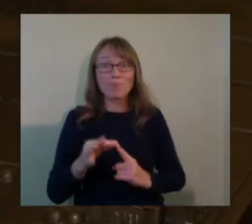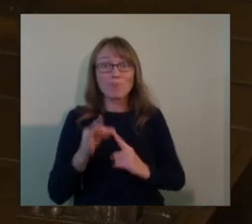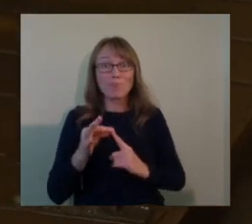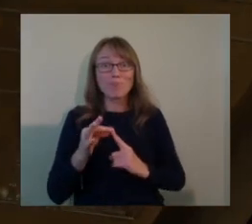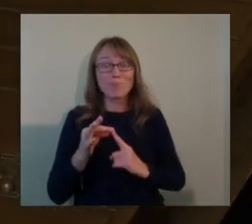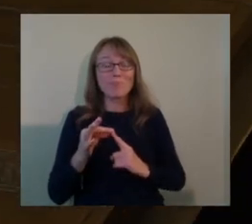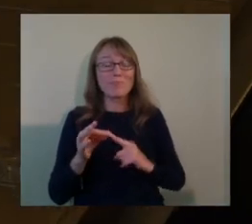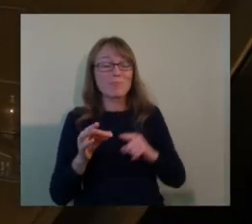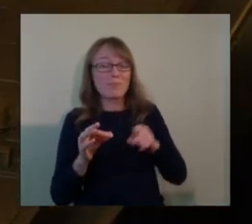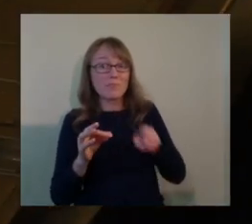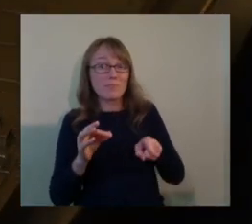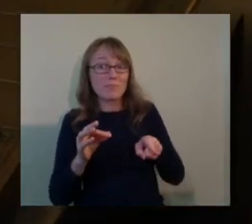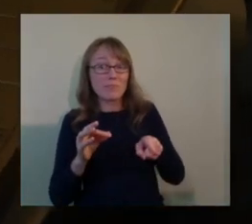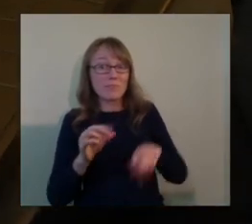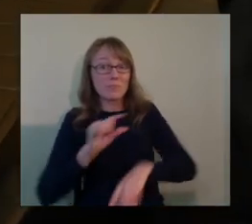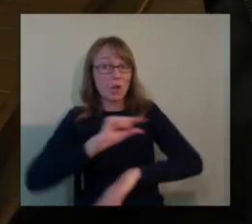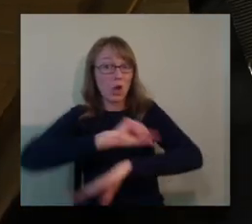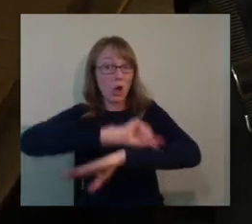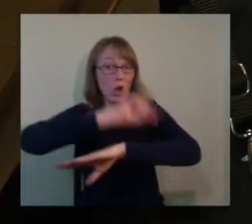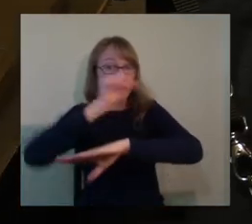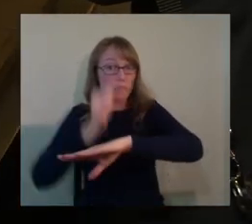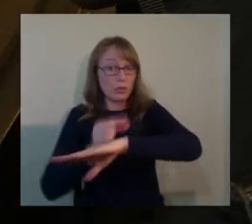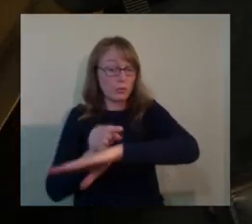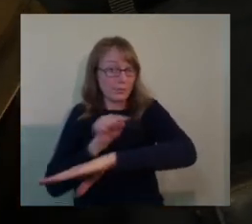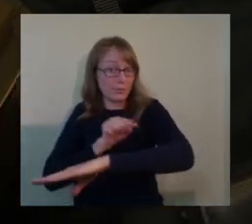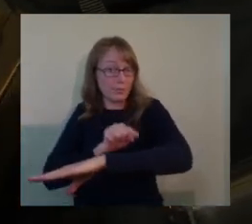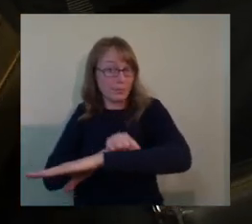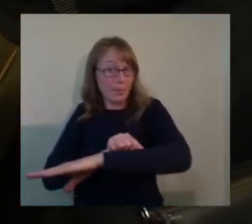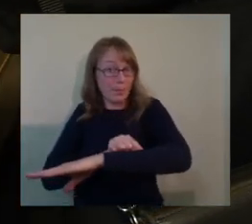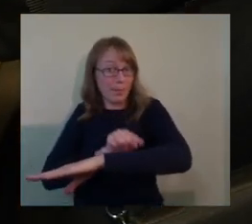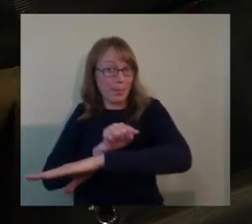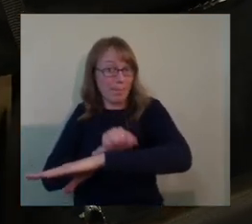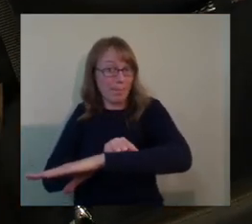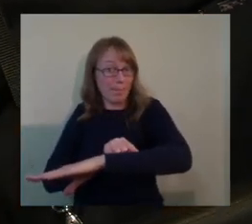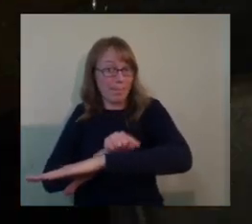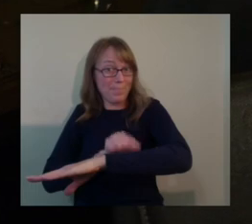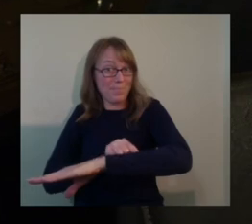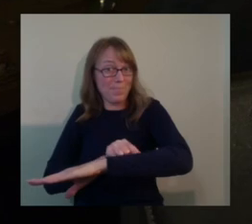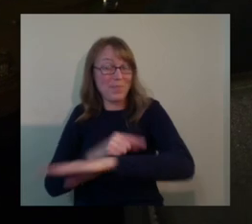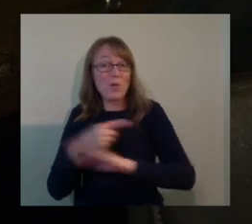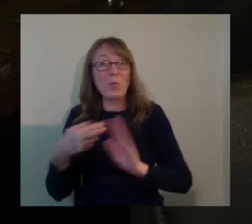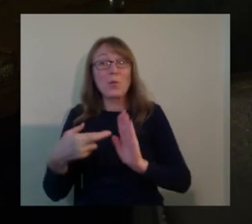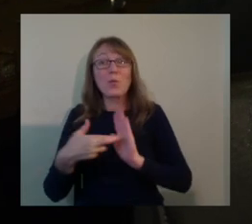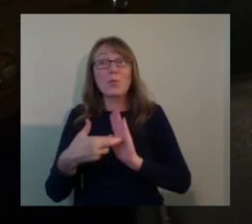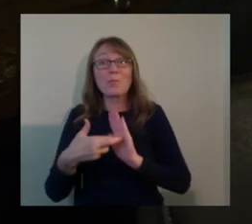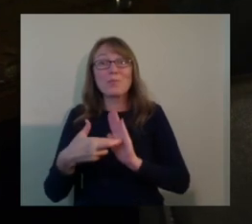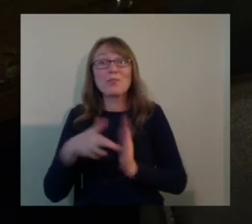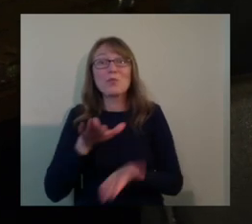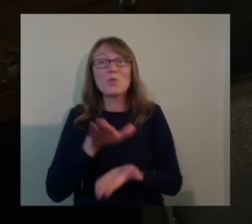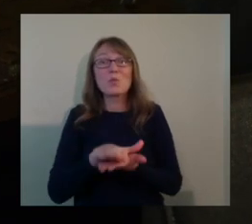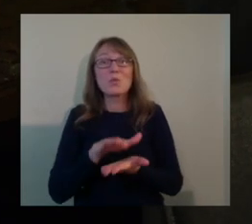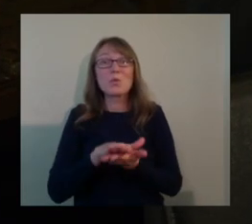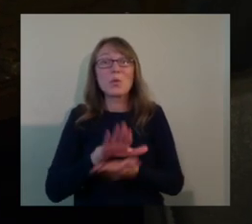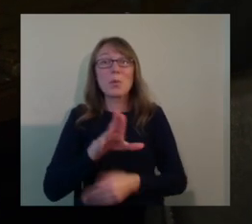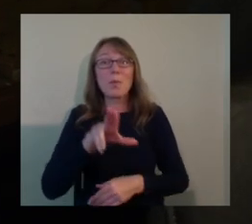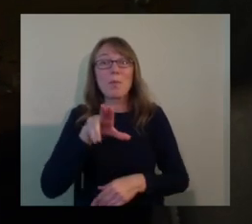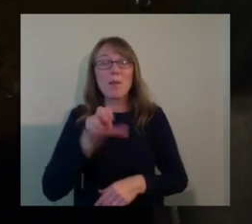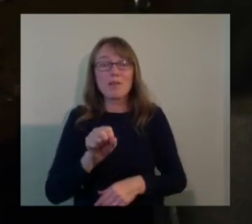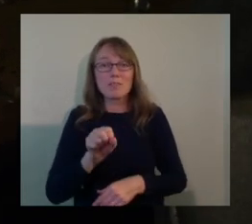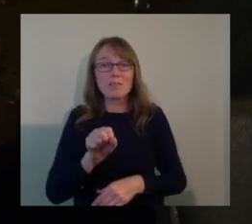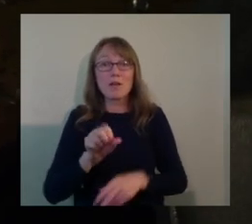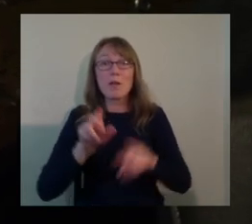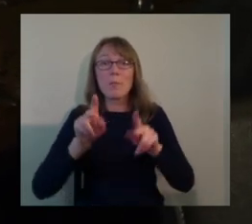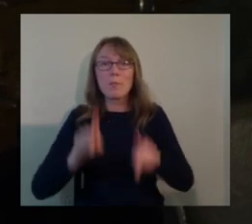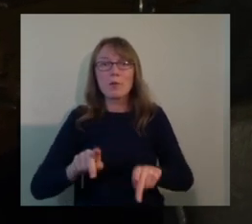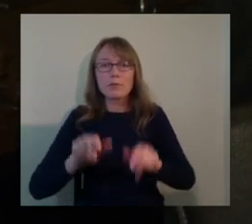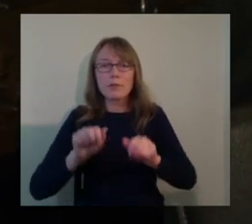bottom of the arch, there is a little bump that is the size of a school bus. And it allows then a person